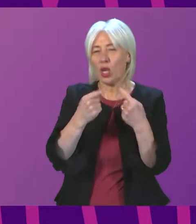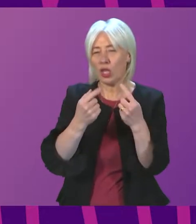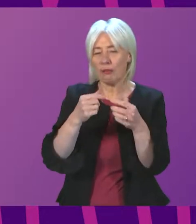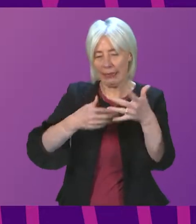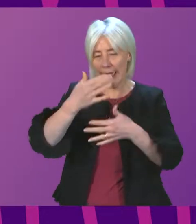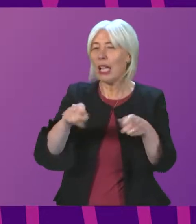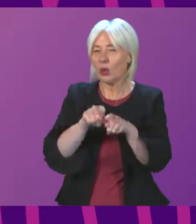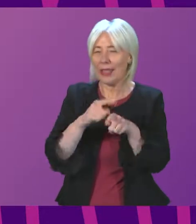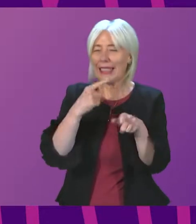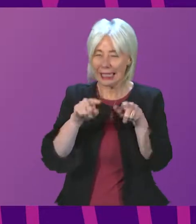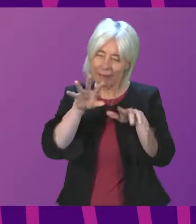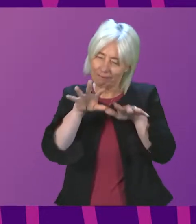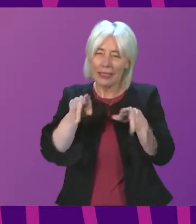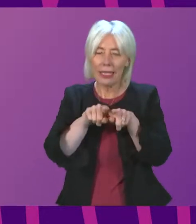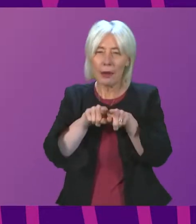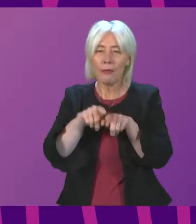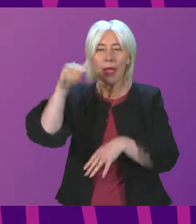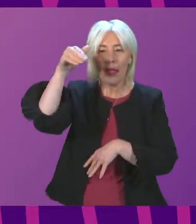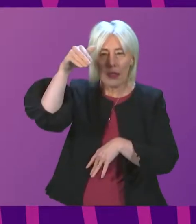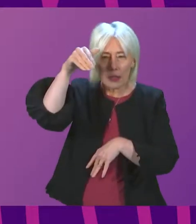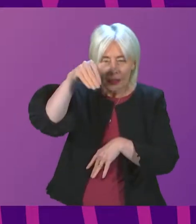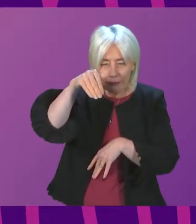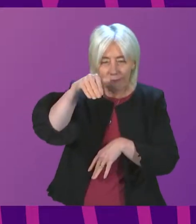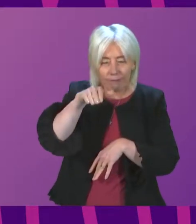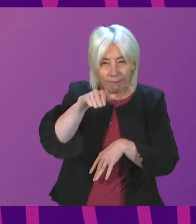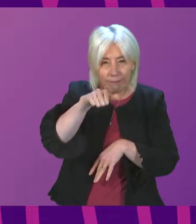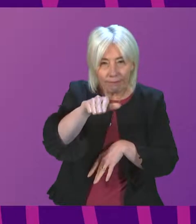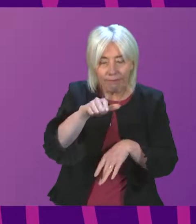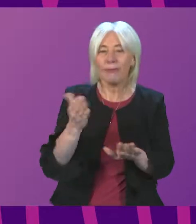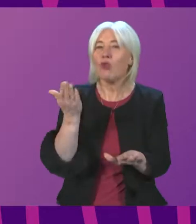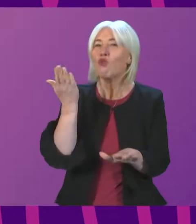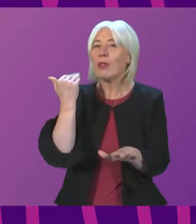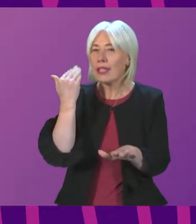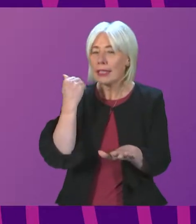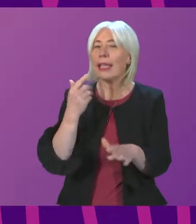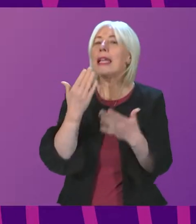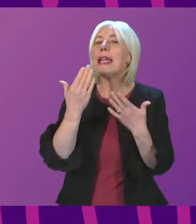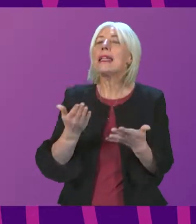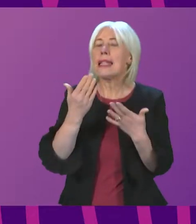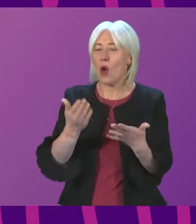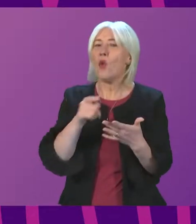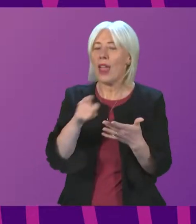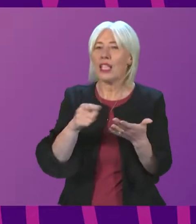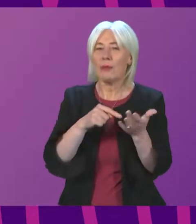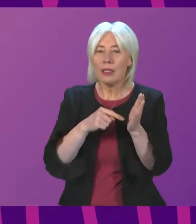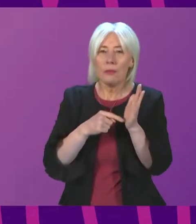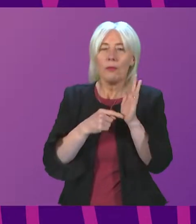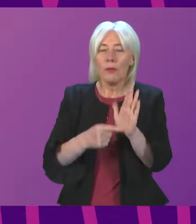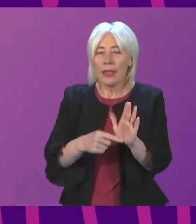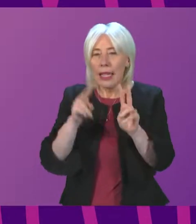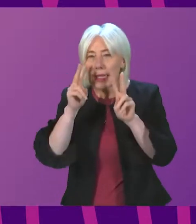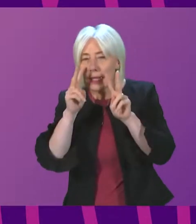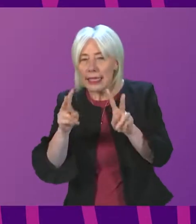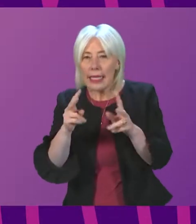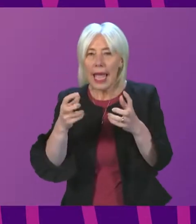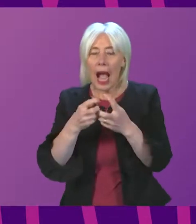The decline and the subsequent plateauing in recorded cases in recent weeks is now being reflected in a slight easing of